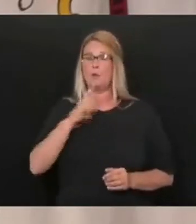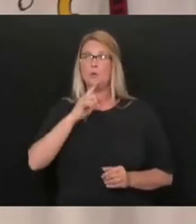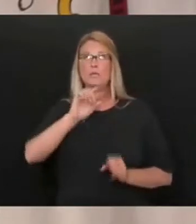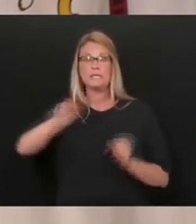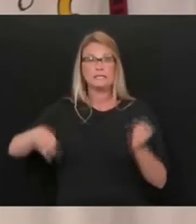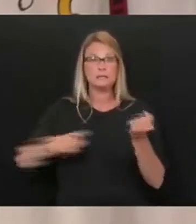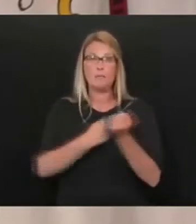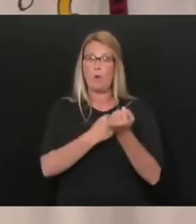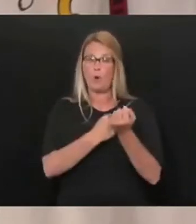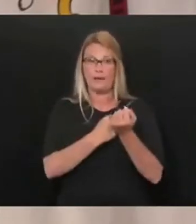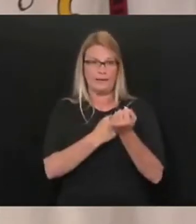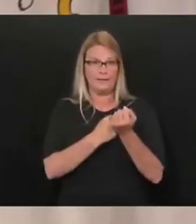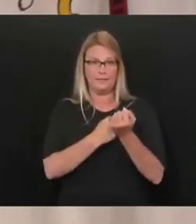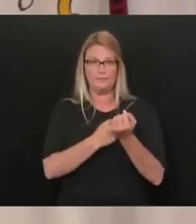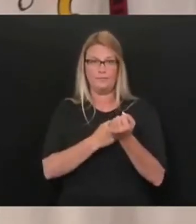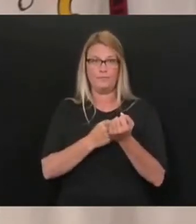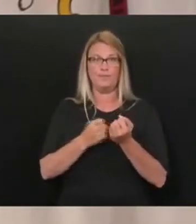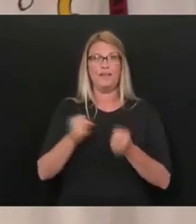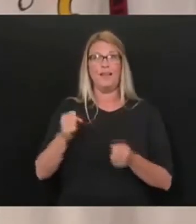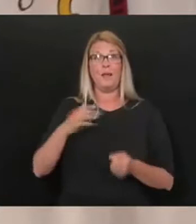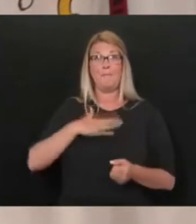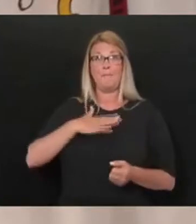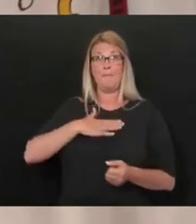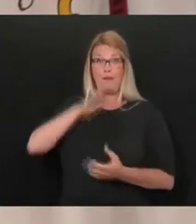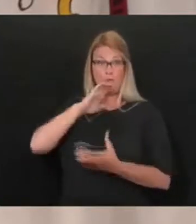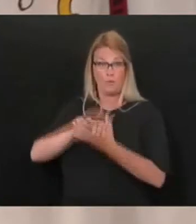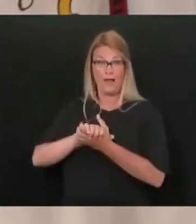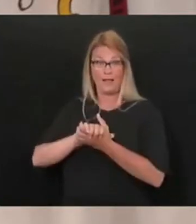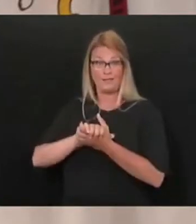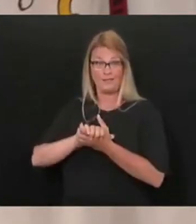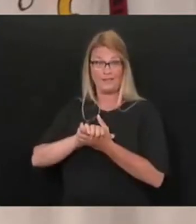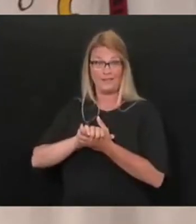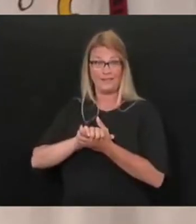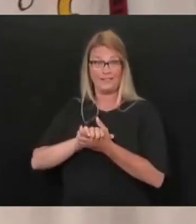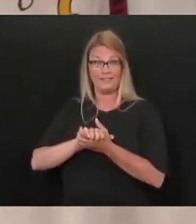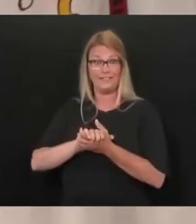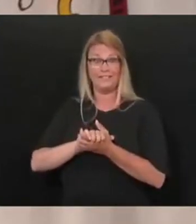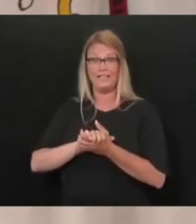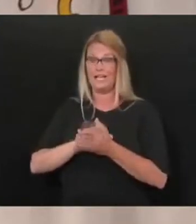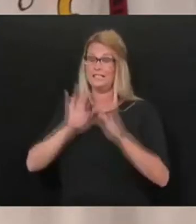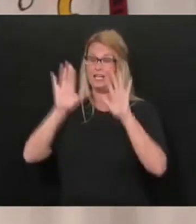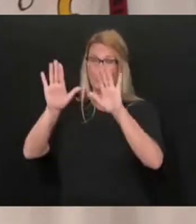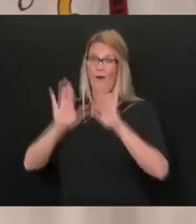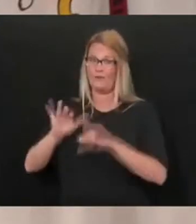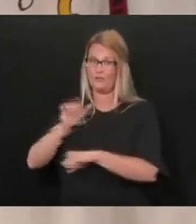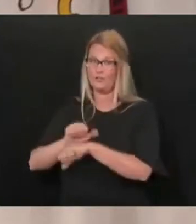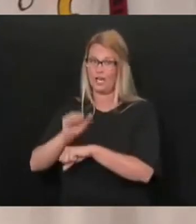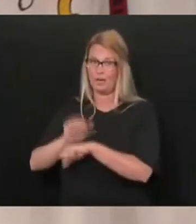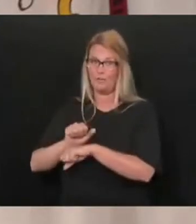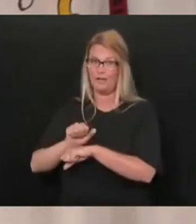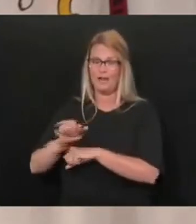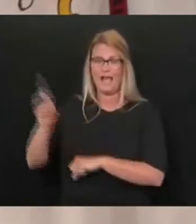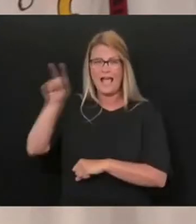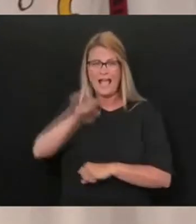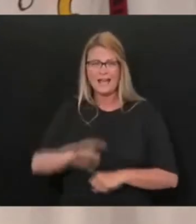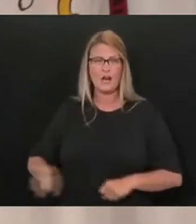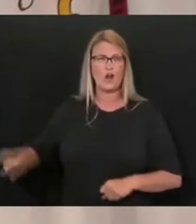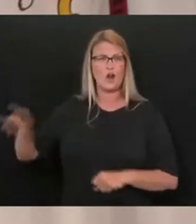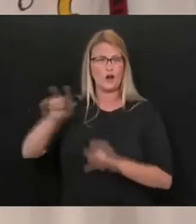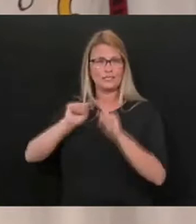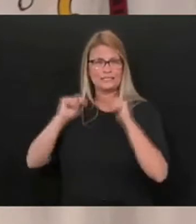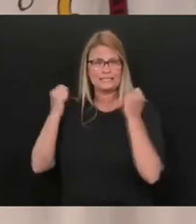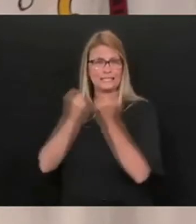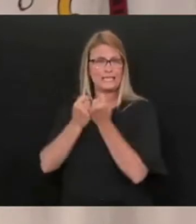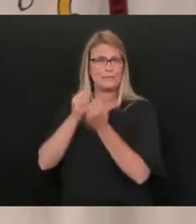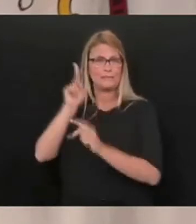this. Our first lady has done remarkable with this. All the people that are working with her have done